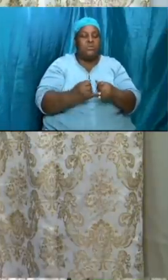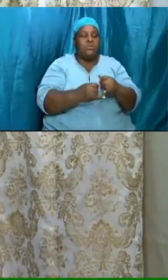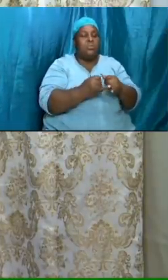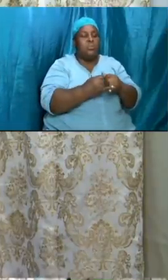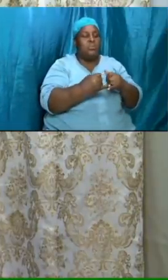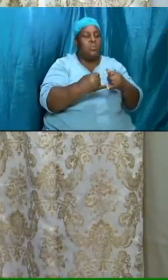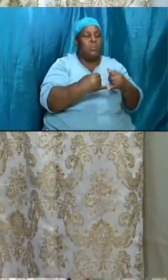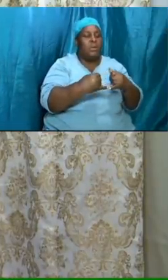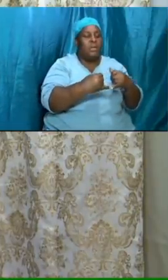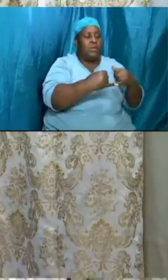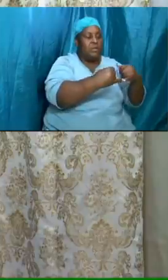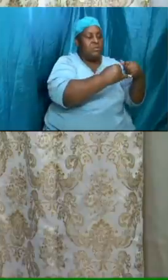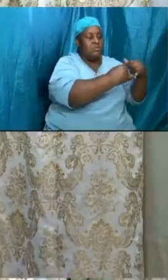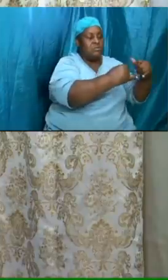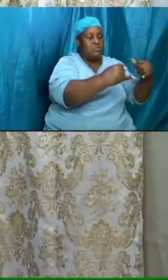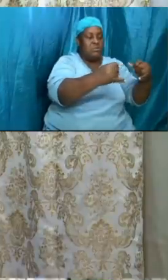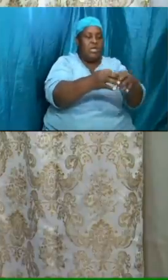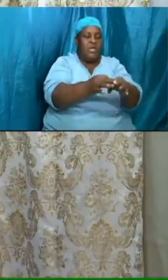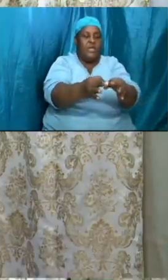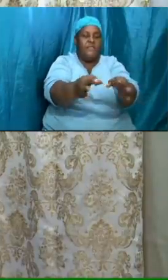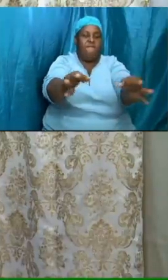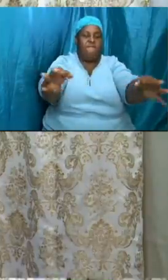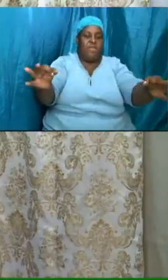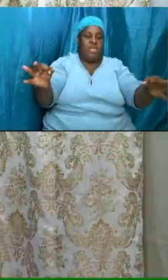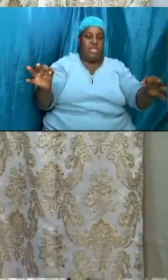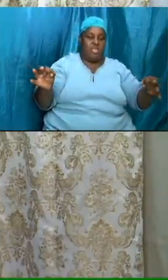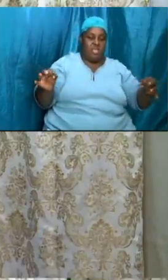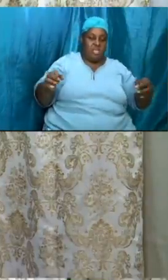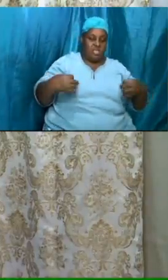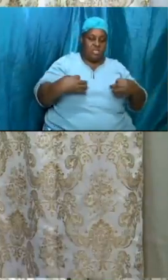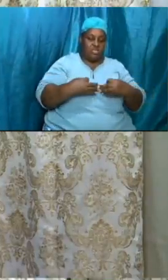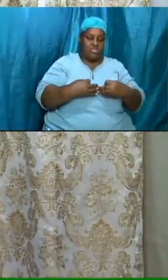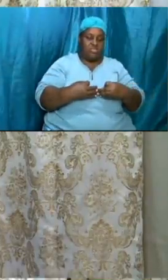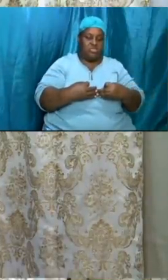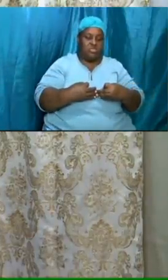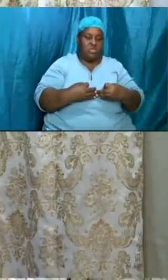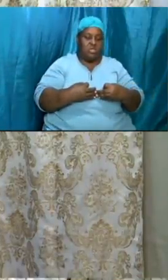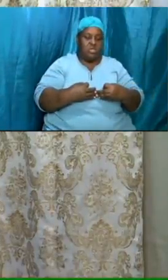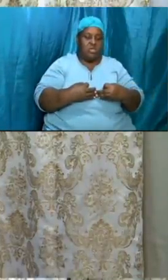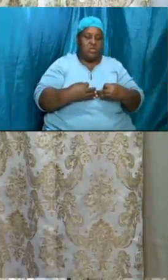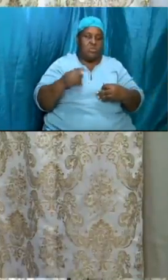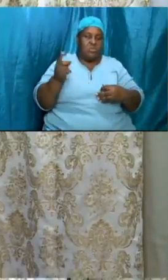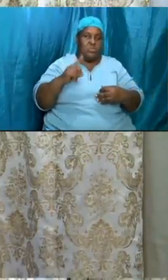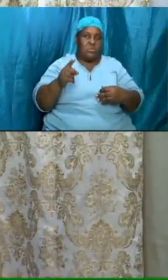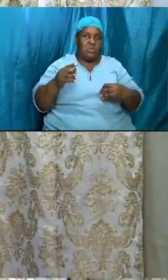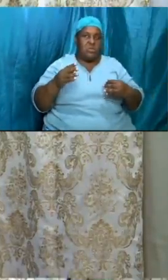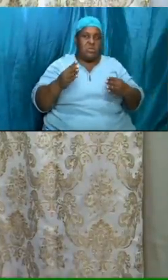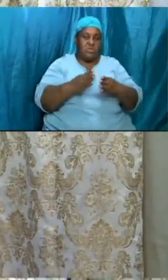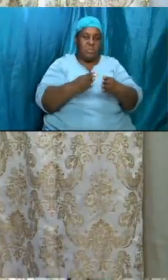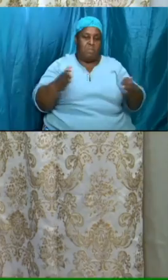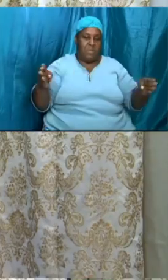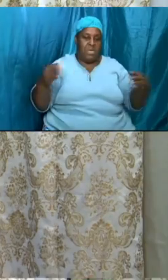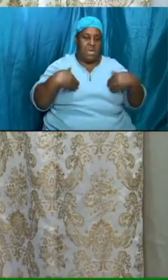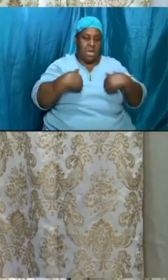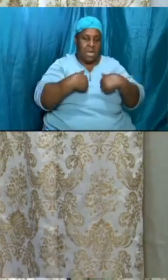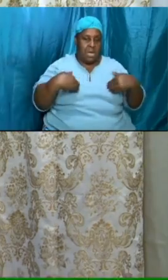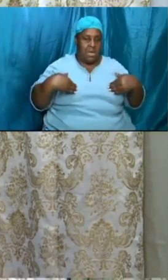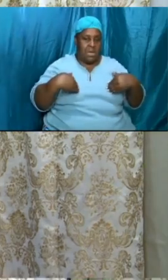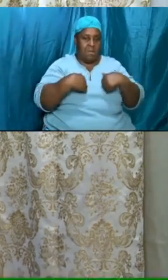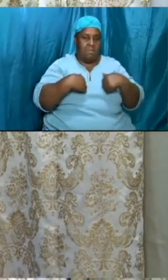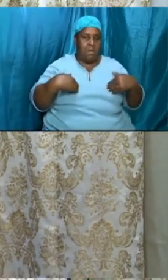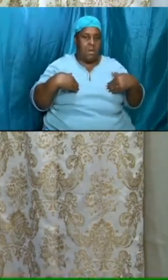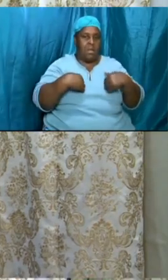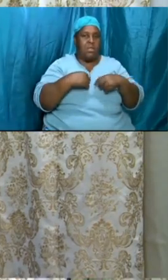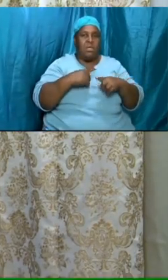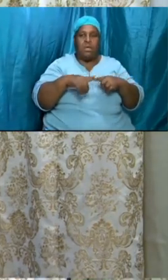spaces are left where the lions cannot enter through where the lions cannot enter through where